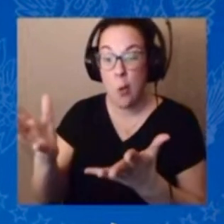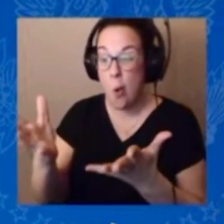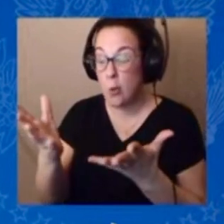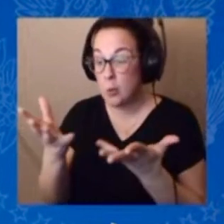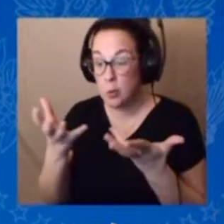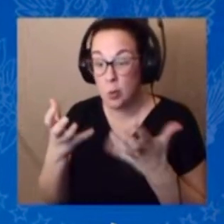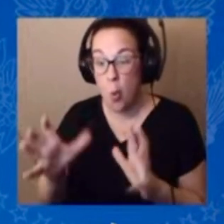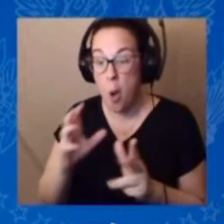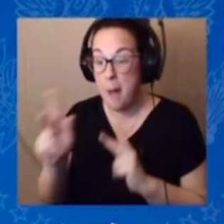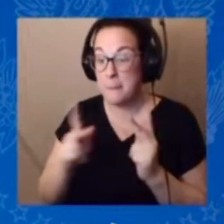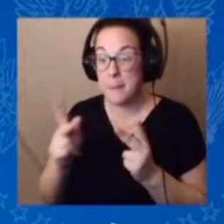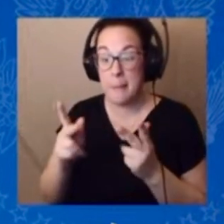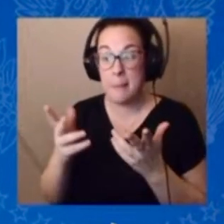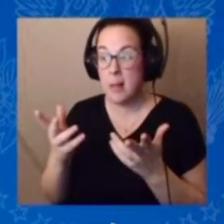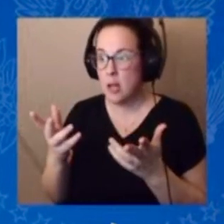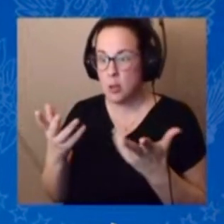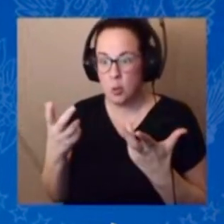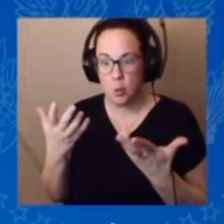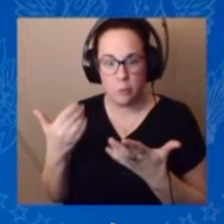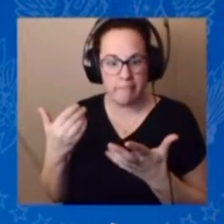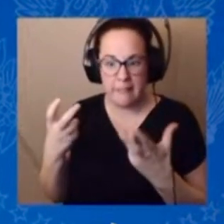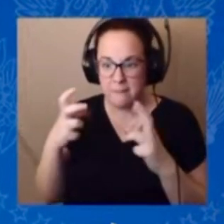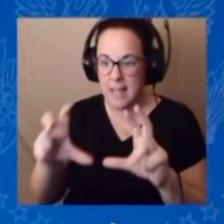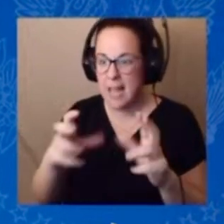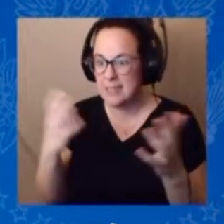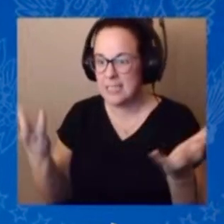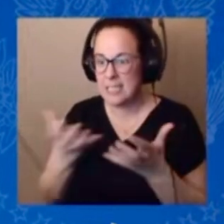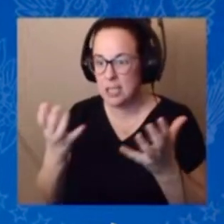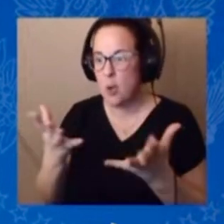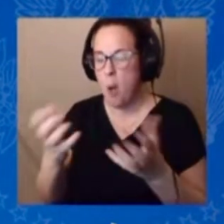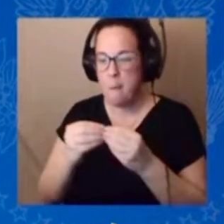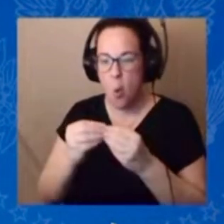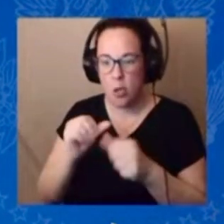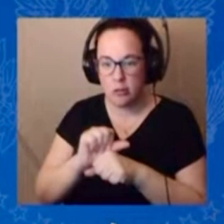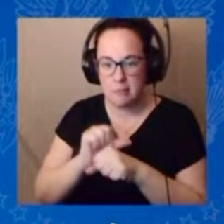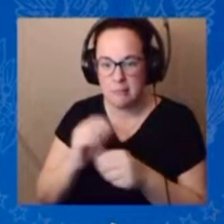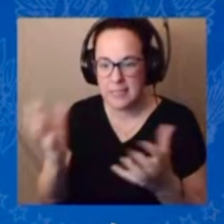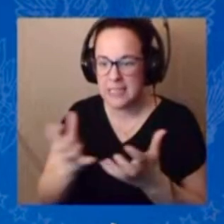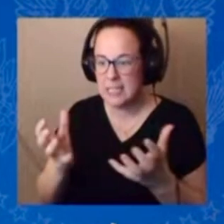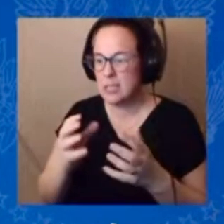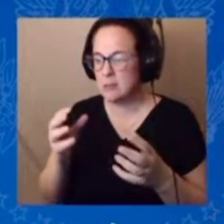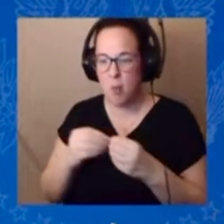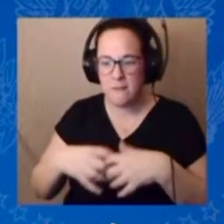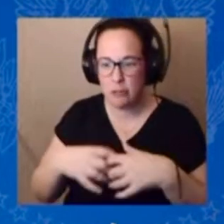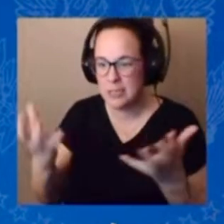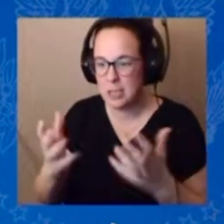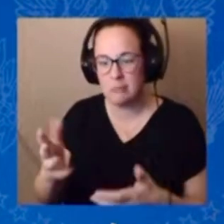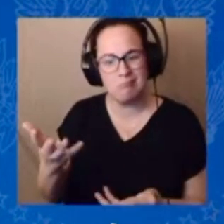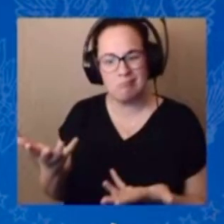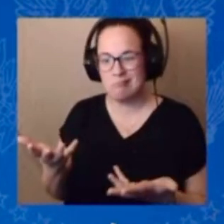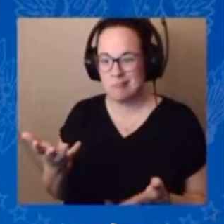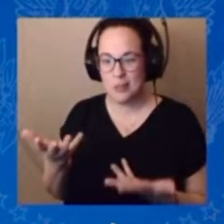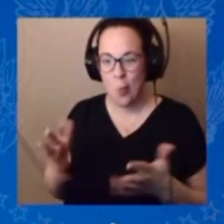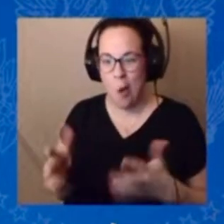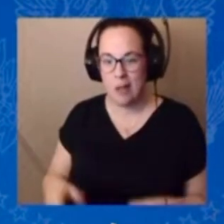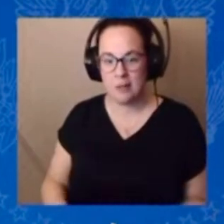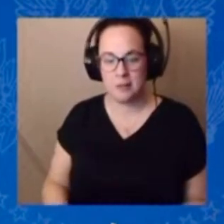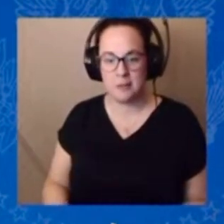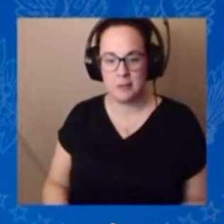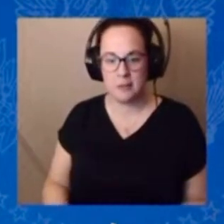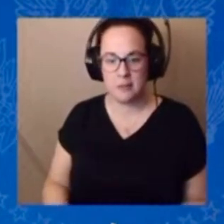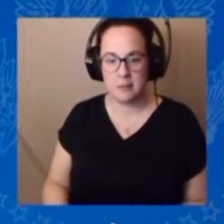jobs here. Look, you know, as I said, this clean energy proposal we have, it's $368 billion.